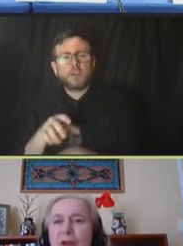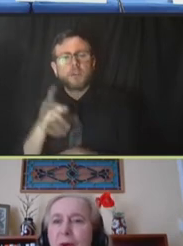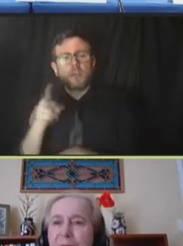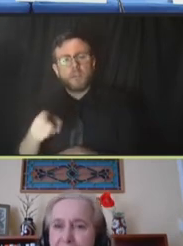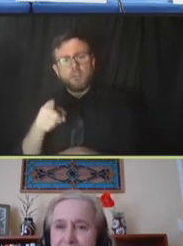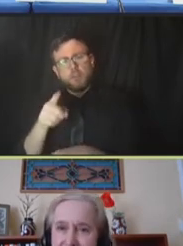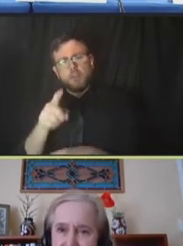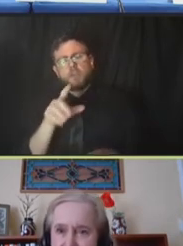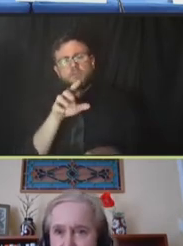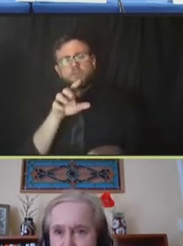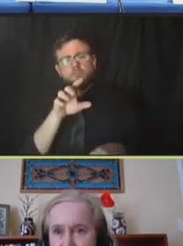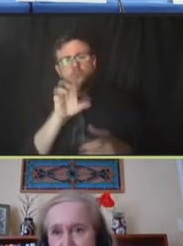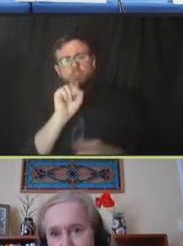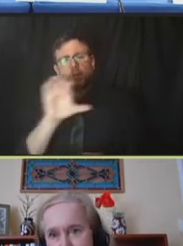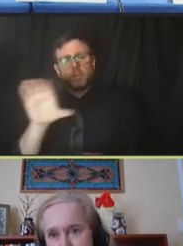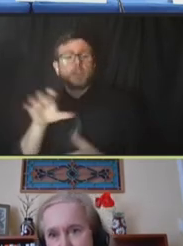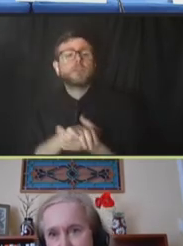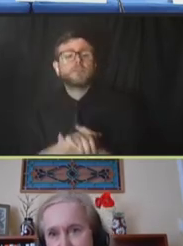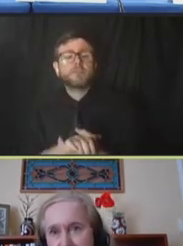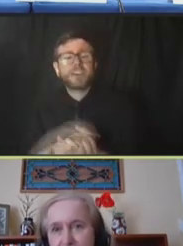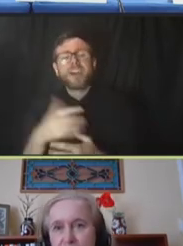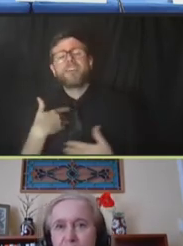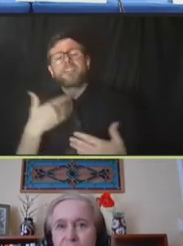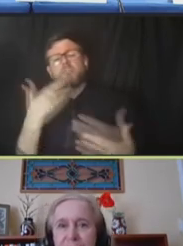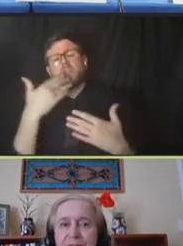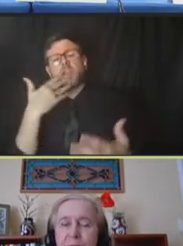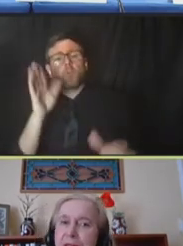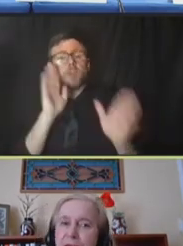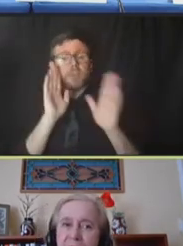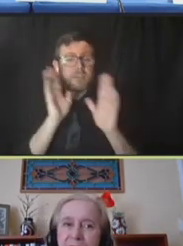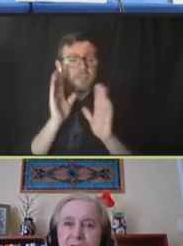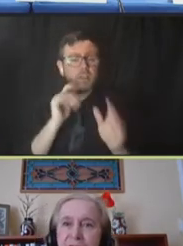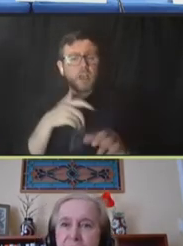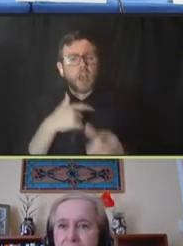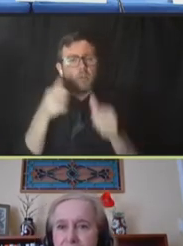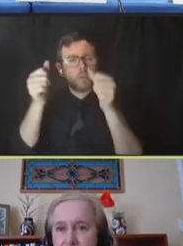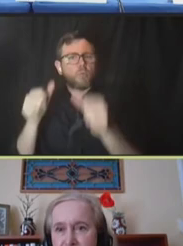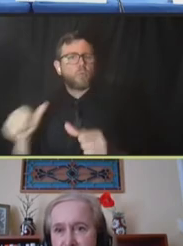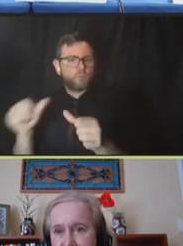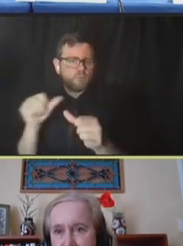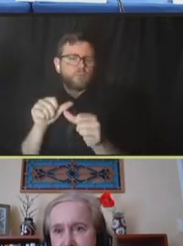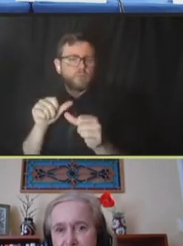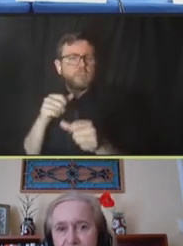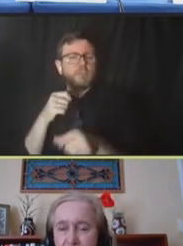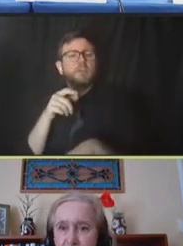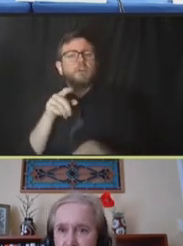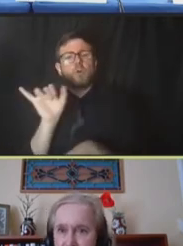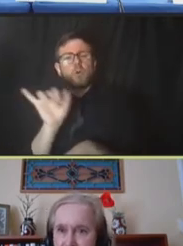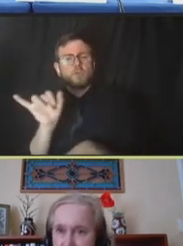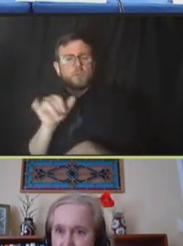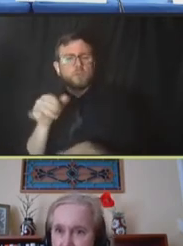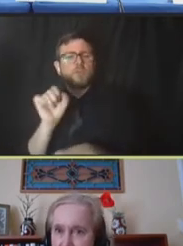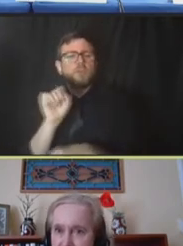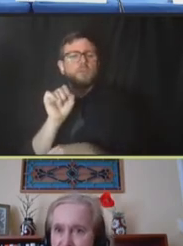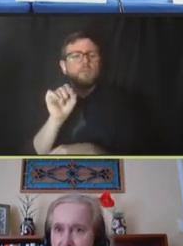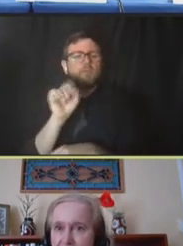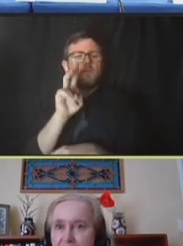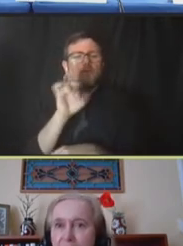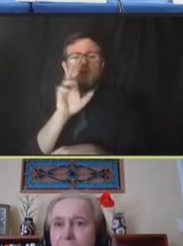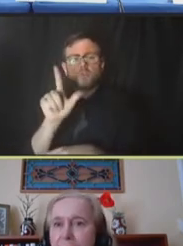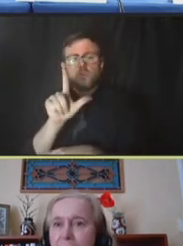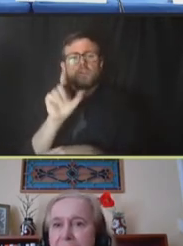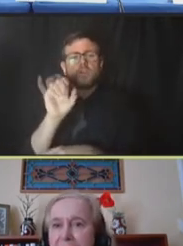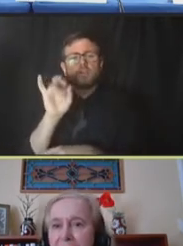So, I'd like to thank you for listening. I posted this presentation on the Virtual Center for Super Networks website,